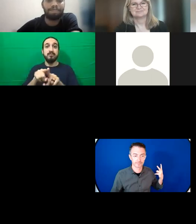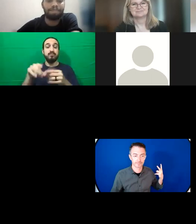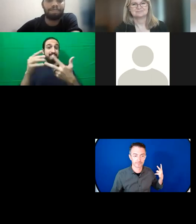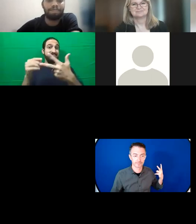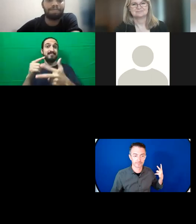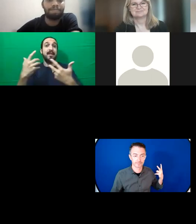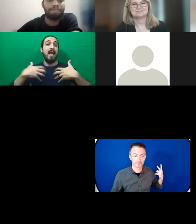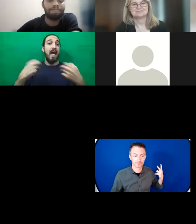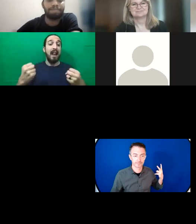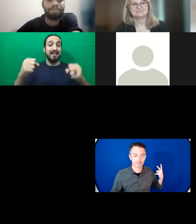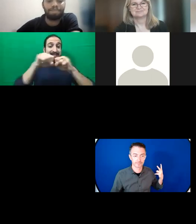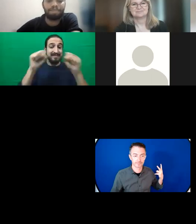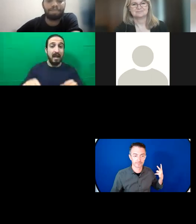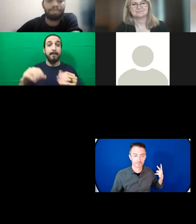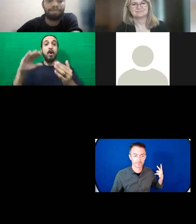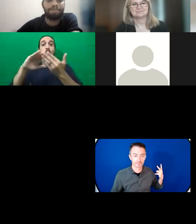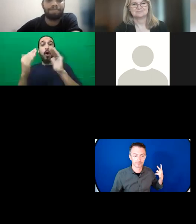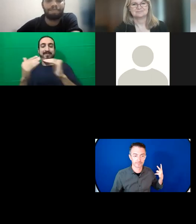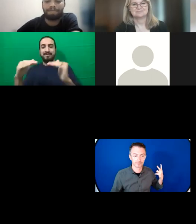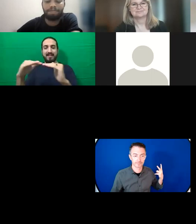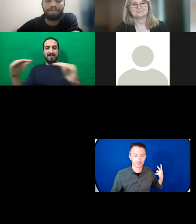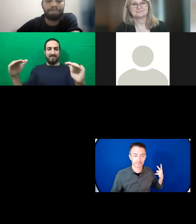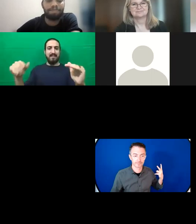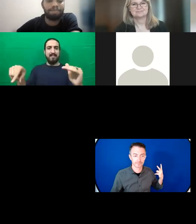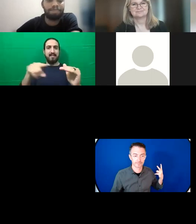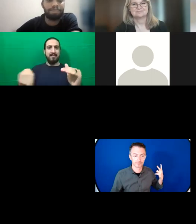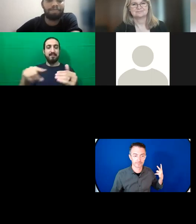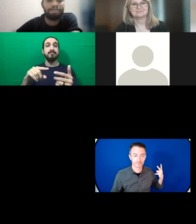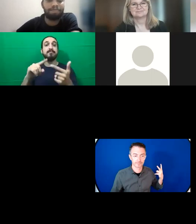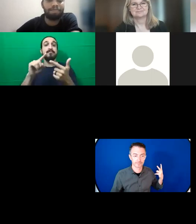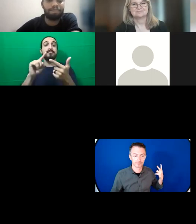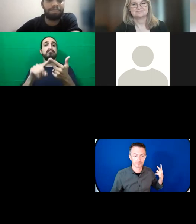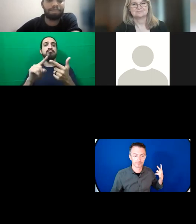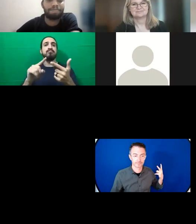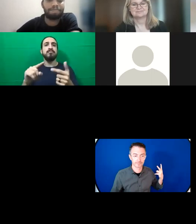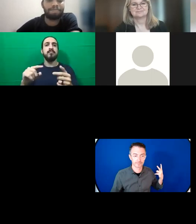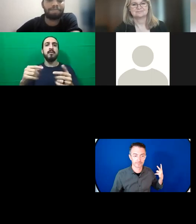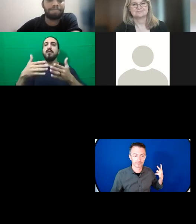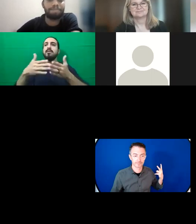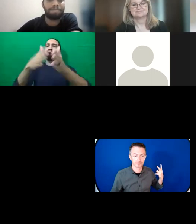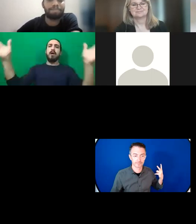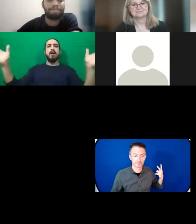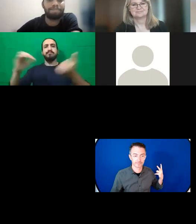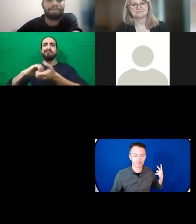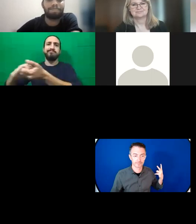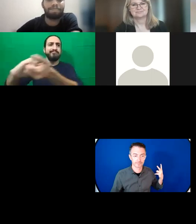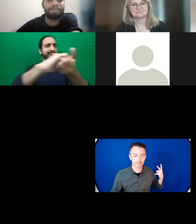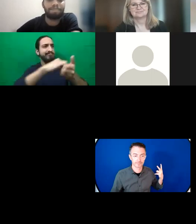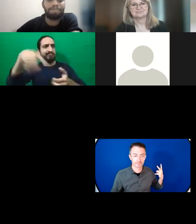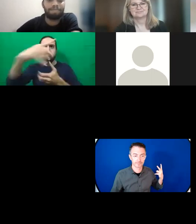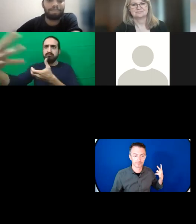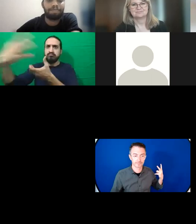We are broadening our partner base to include environmental and climate change actors from global to local levels